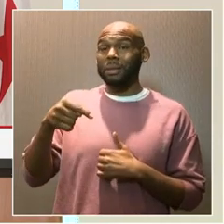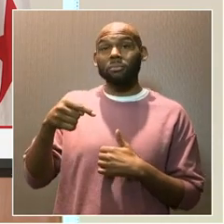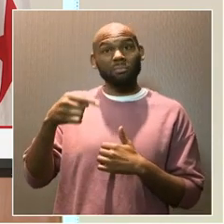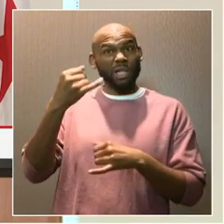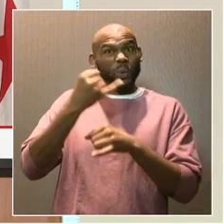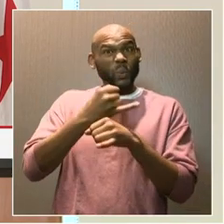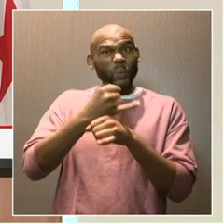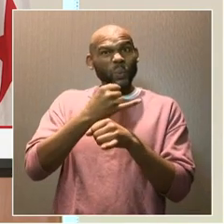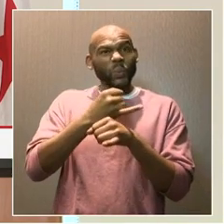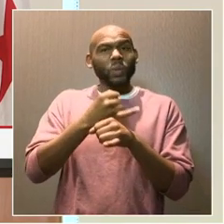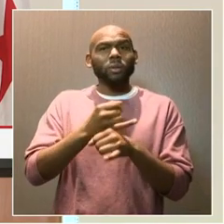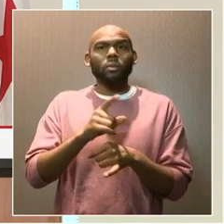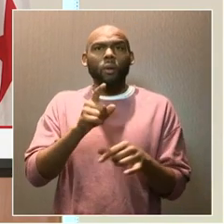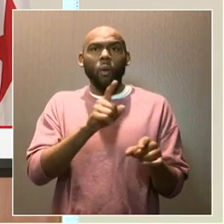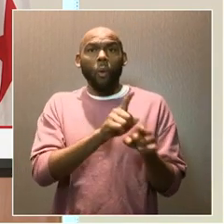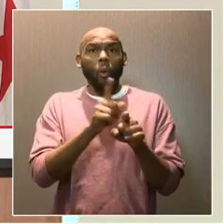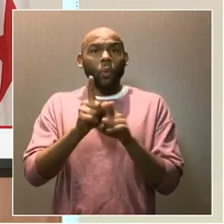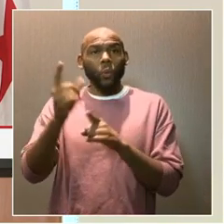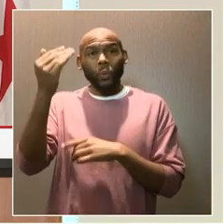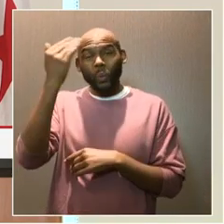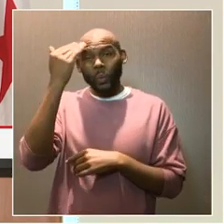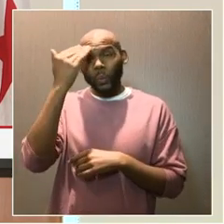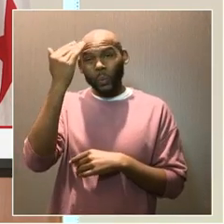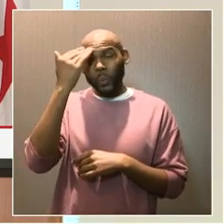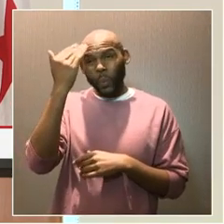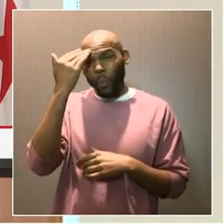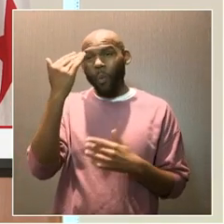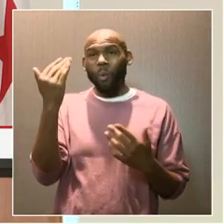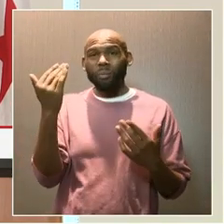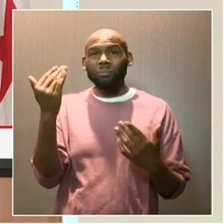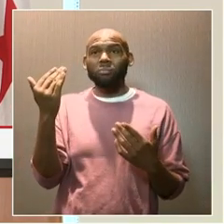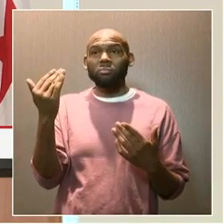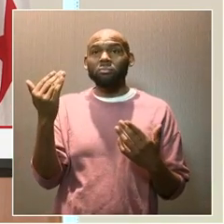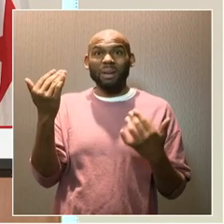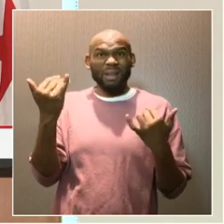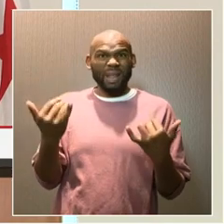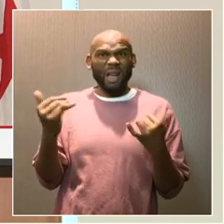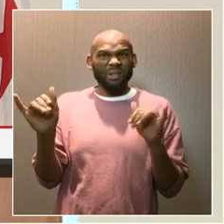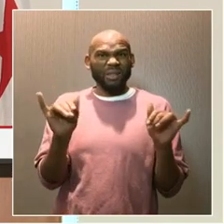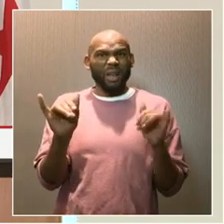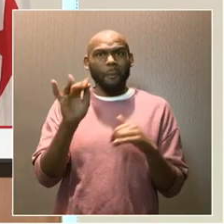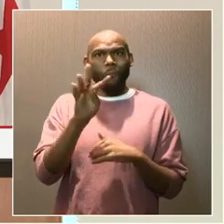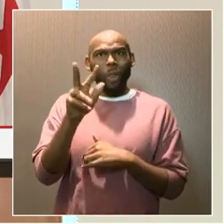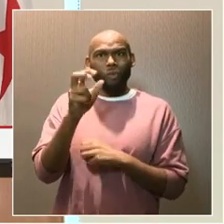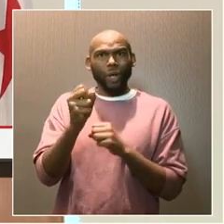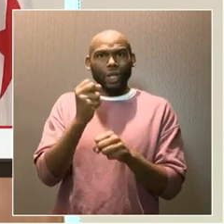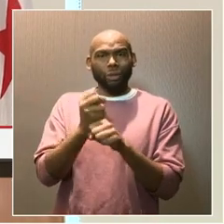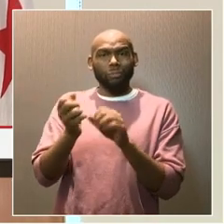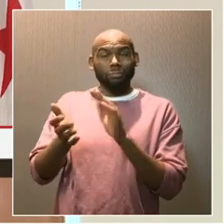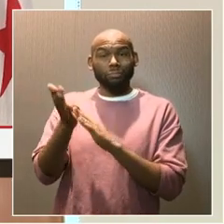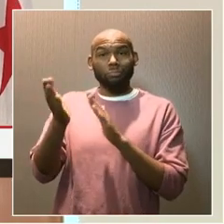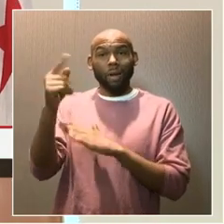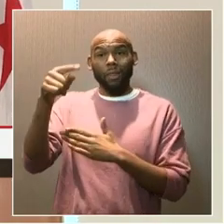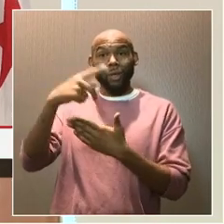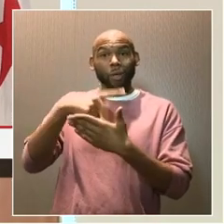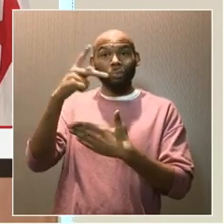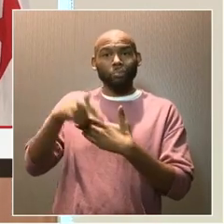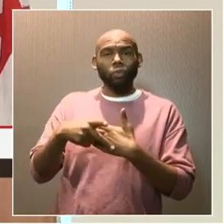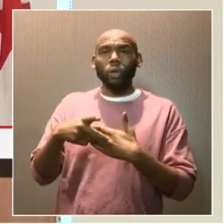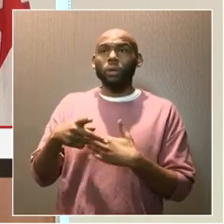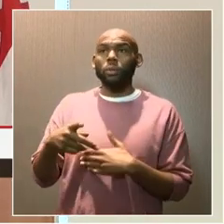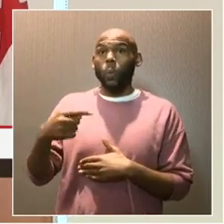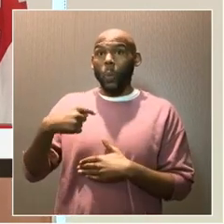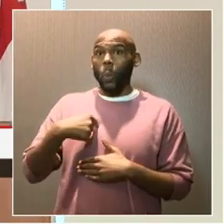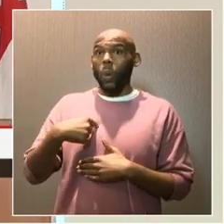Leadership Institute, also known as MBYLI, are both in their 43rd year of operations. The program is the establishment